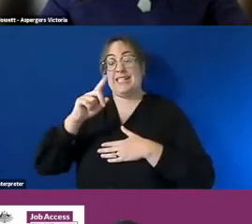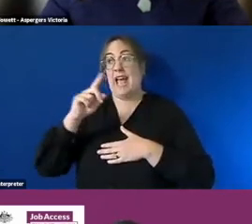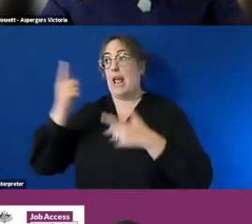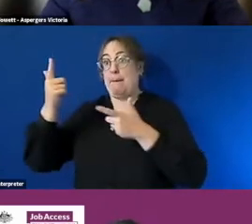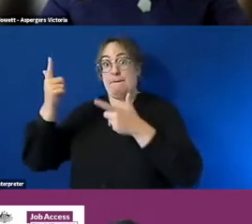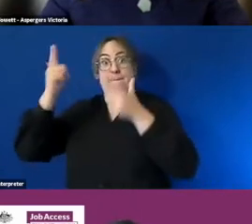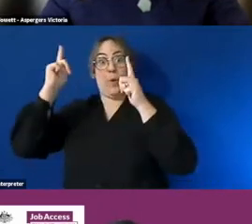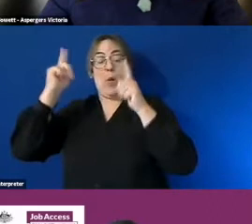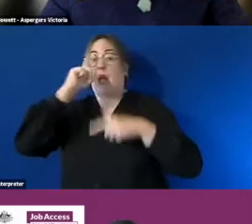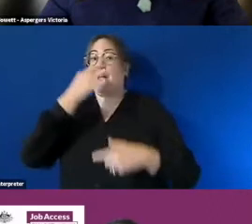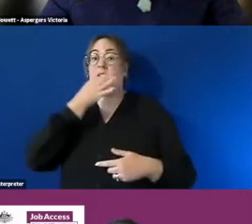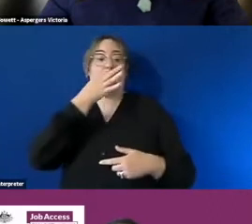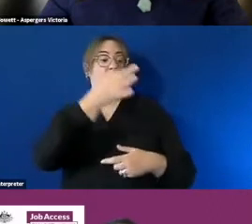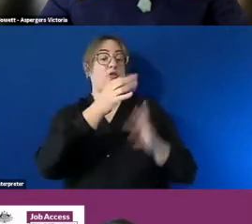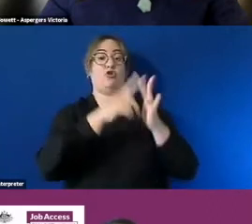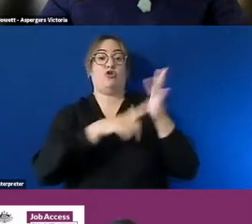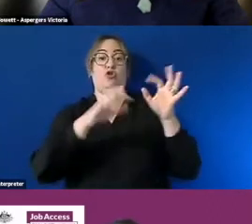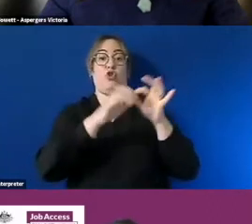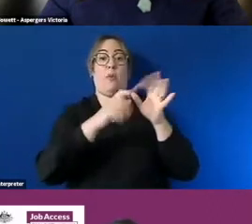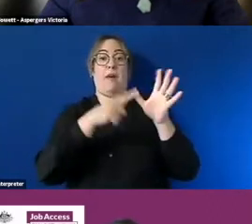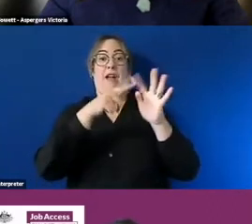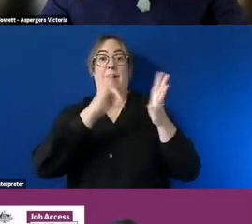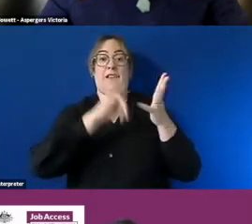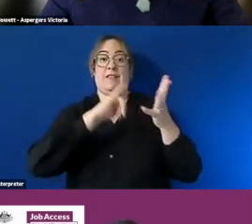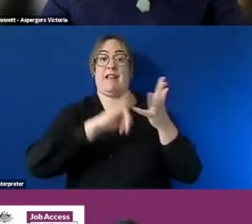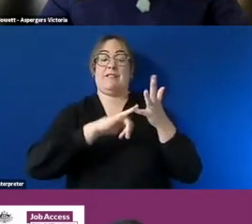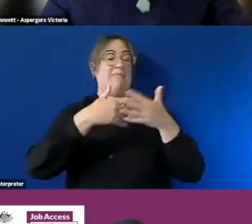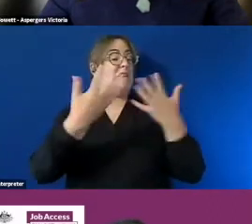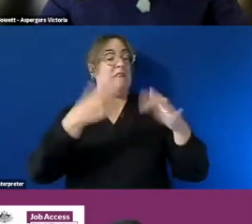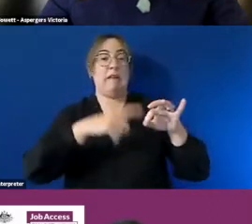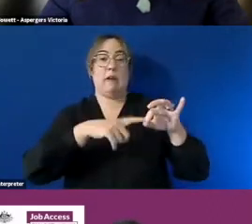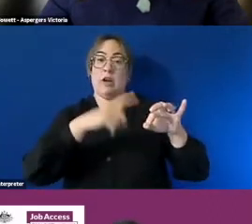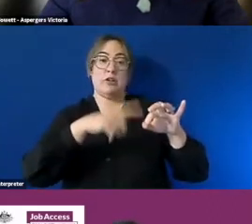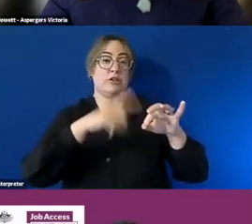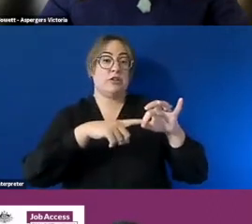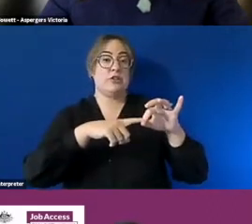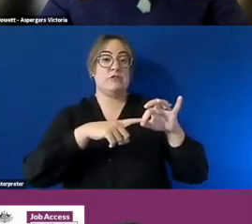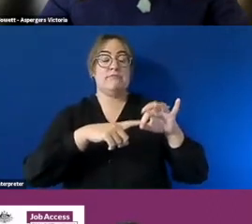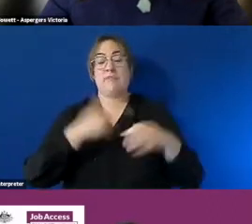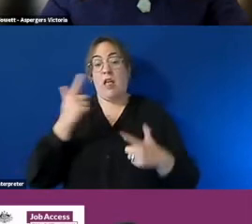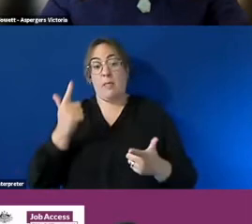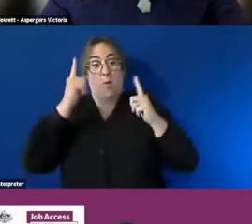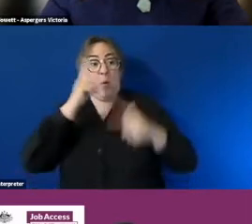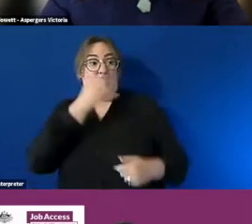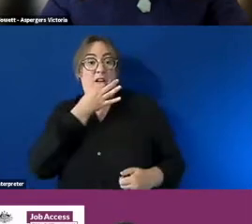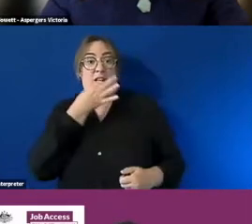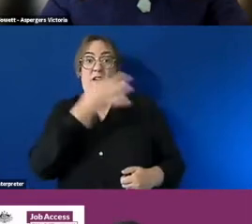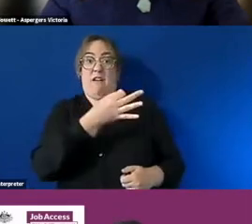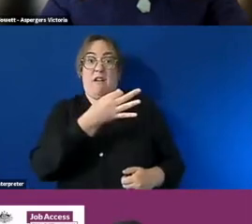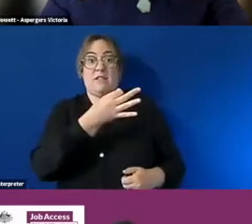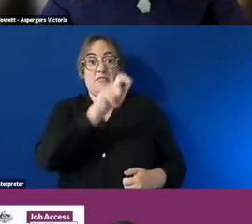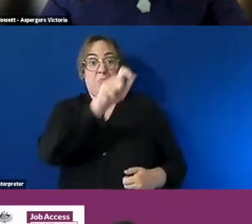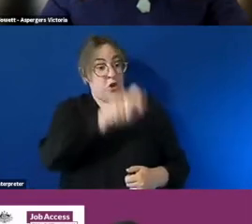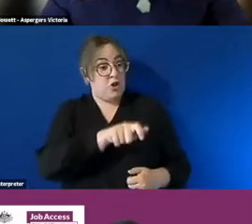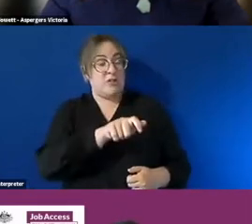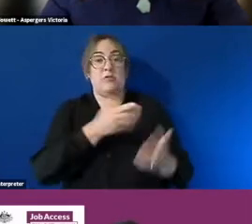we ask them in our recommendations of our recruitment reviews we ask that employers ask the question to the candidates at every